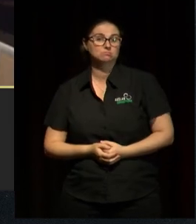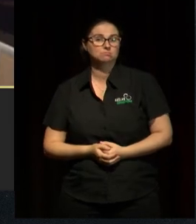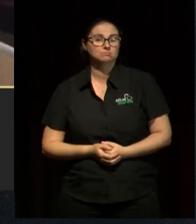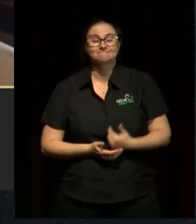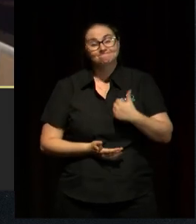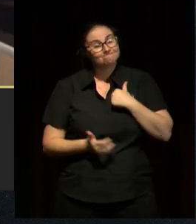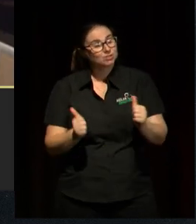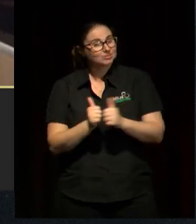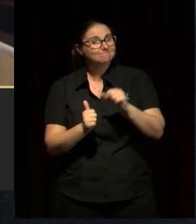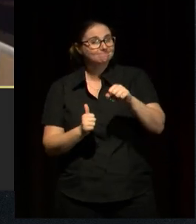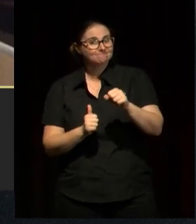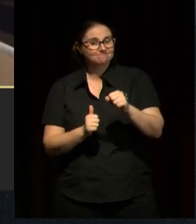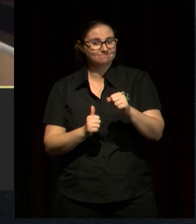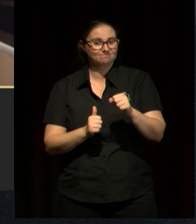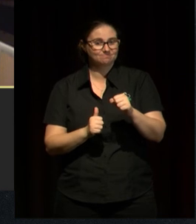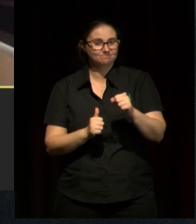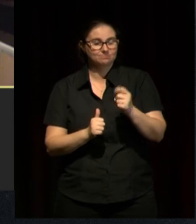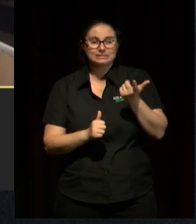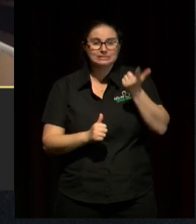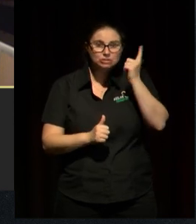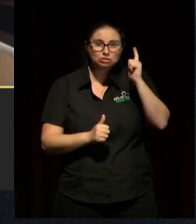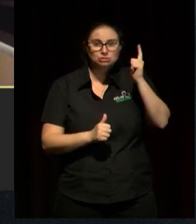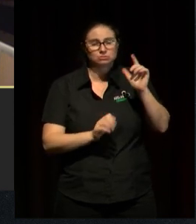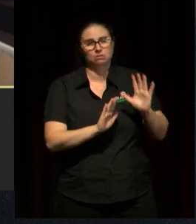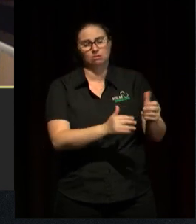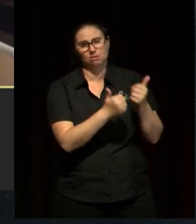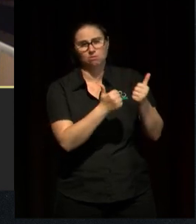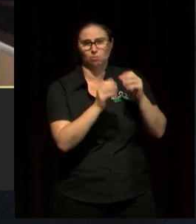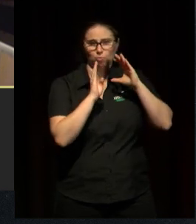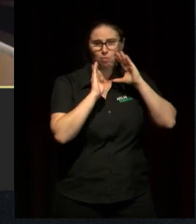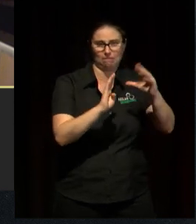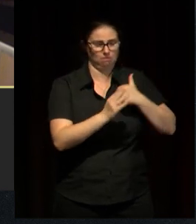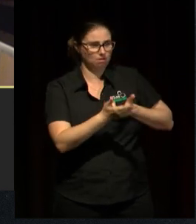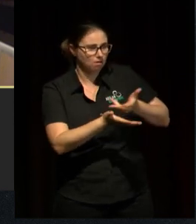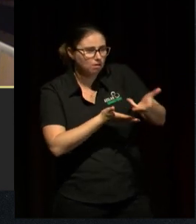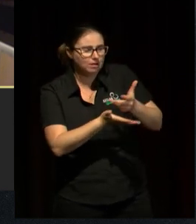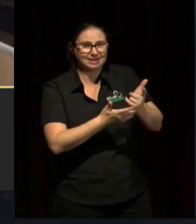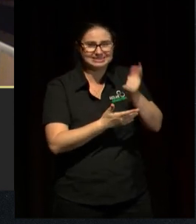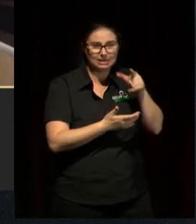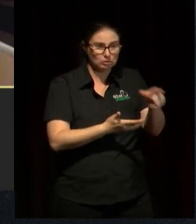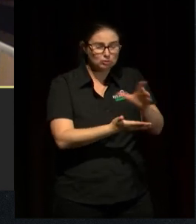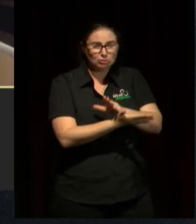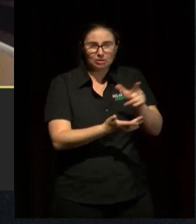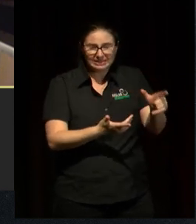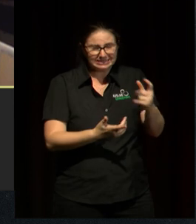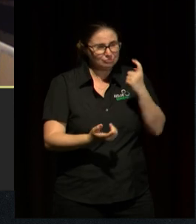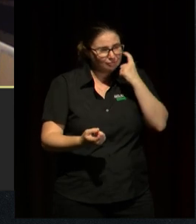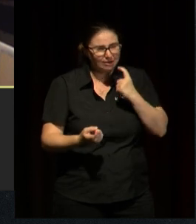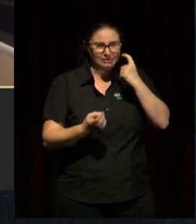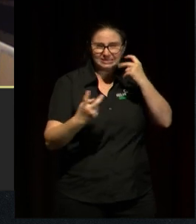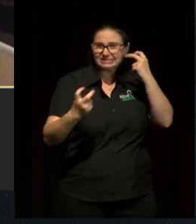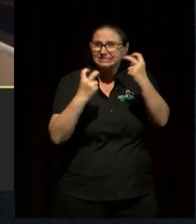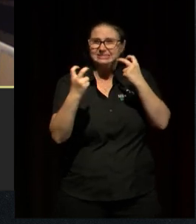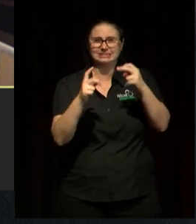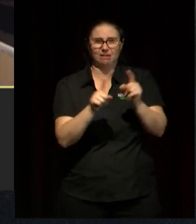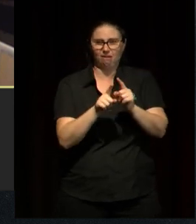that, you know, the teachers are wonderful. You know, all the teachers that I interact with and they're desperately trying to look to that